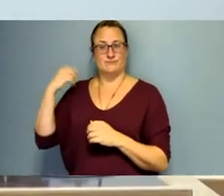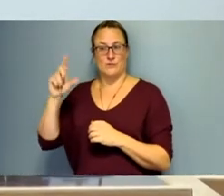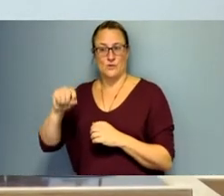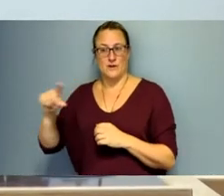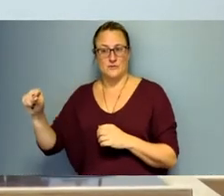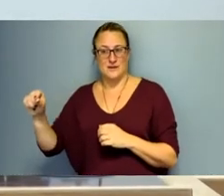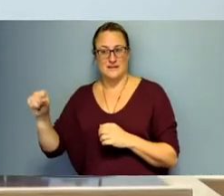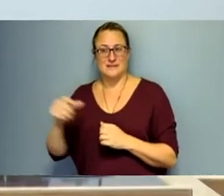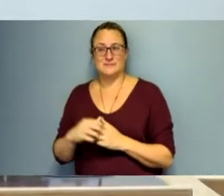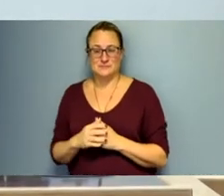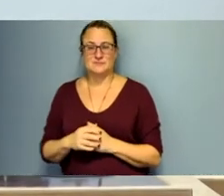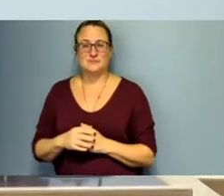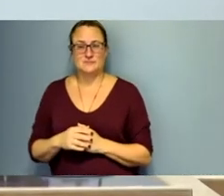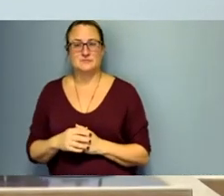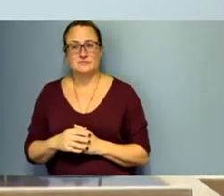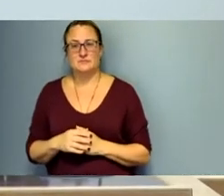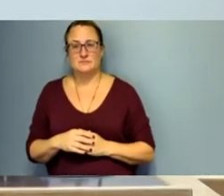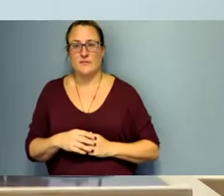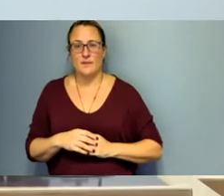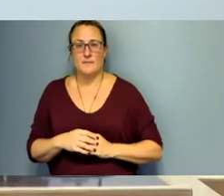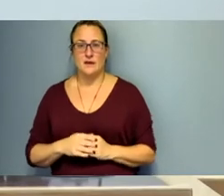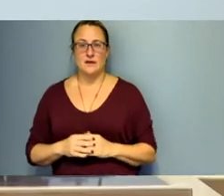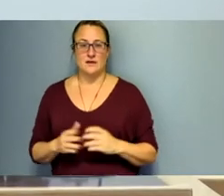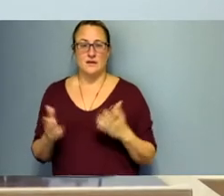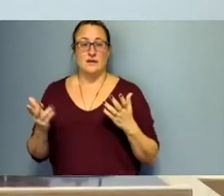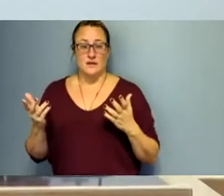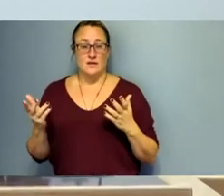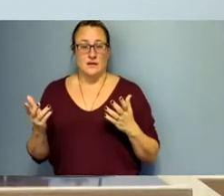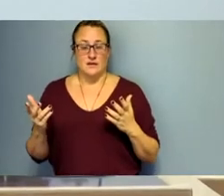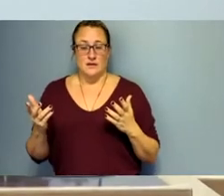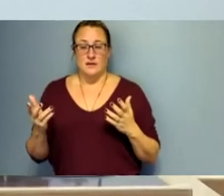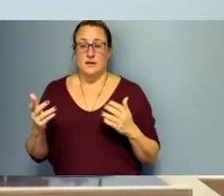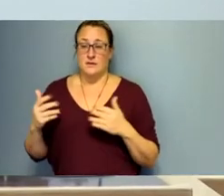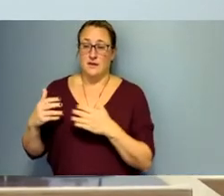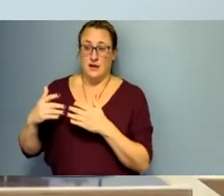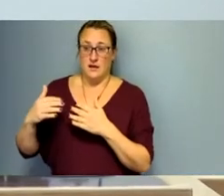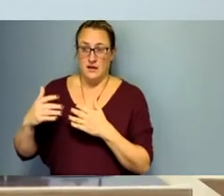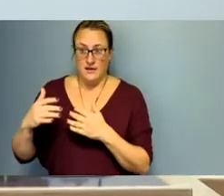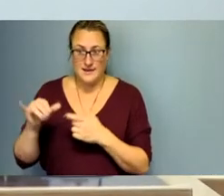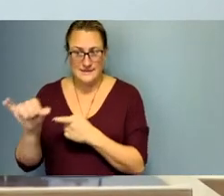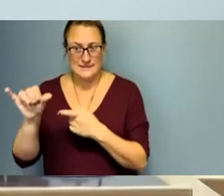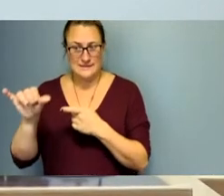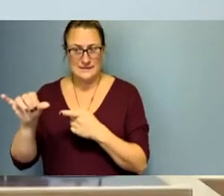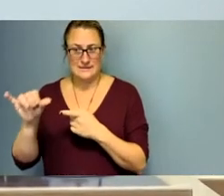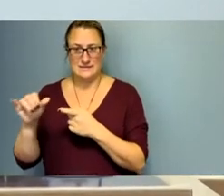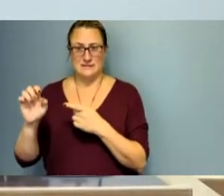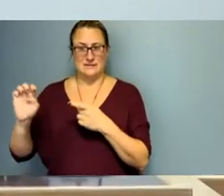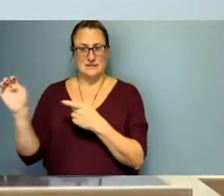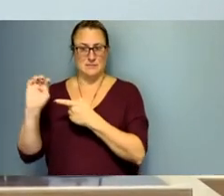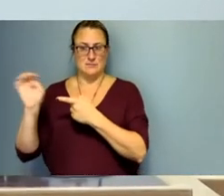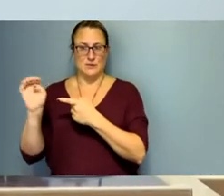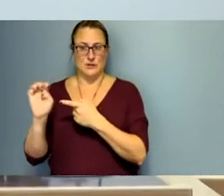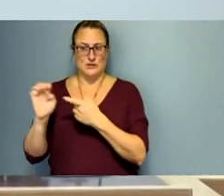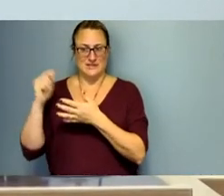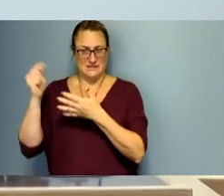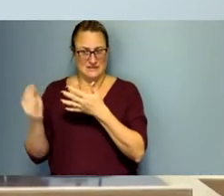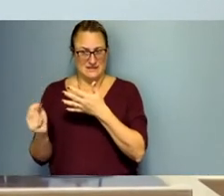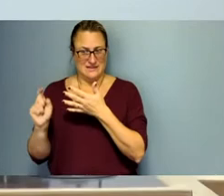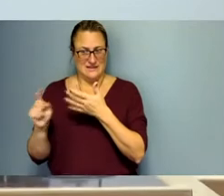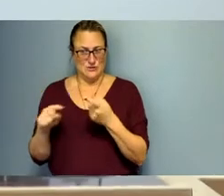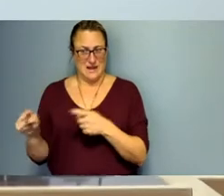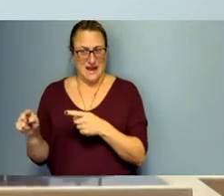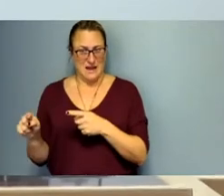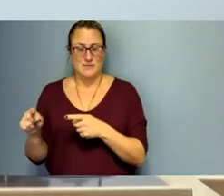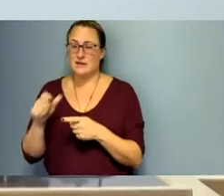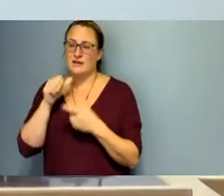and uh that didn't um when it became apparent that emergency measures were going to need to happen uh that didn't line up neatly